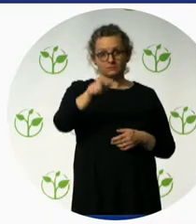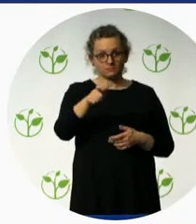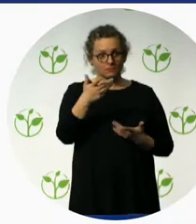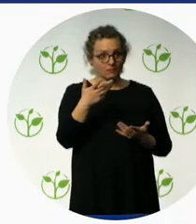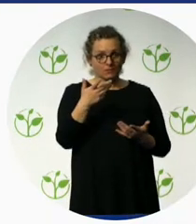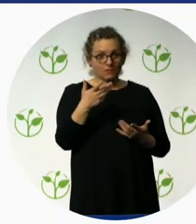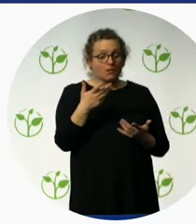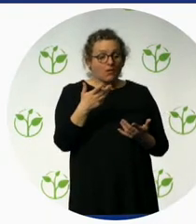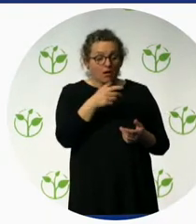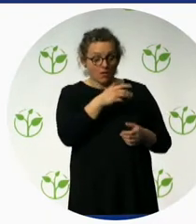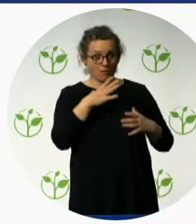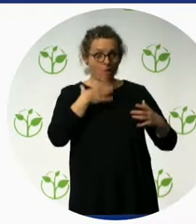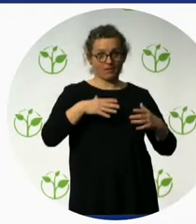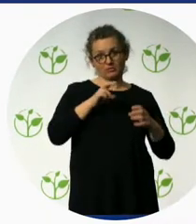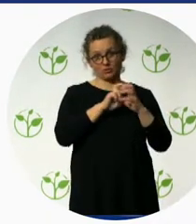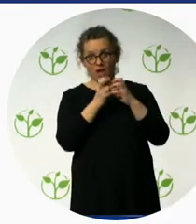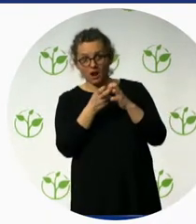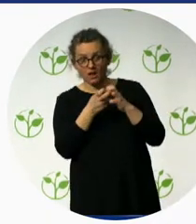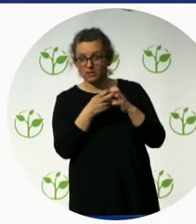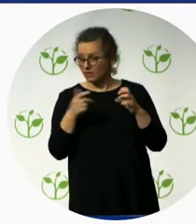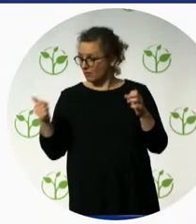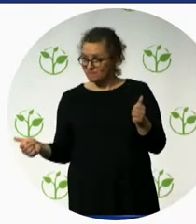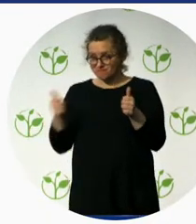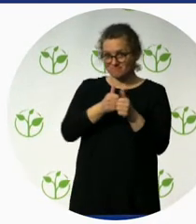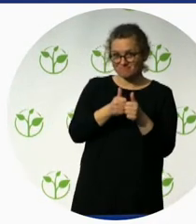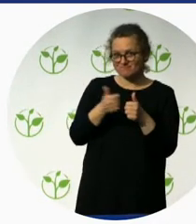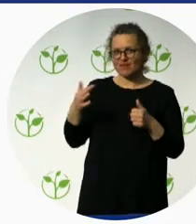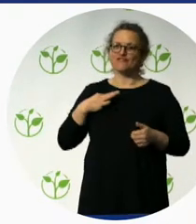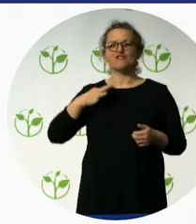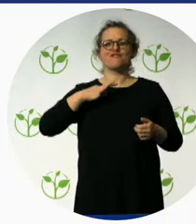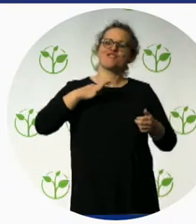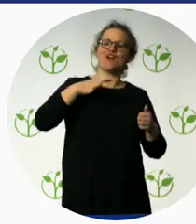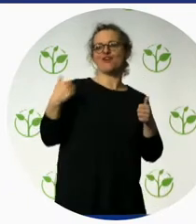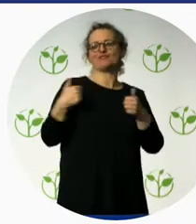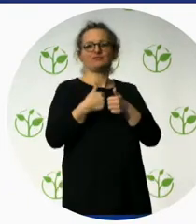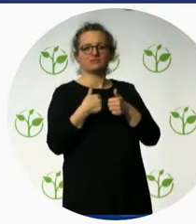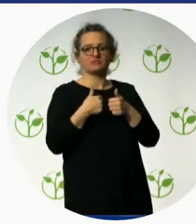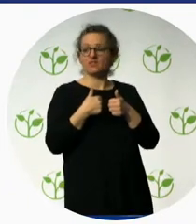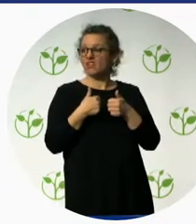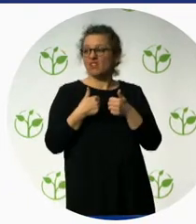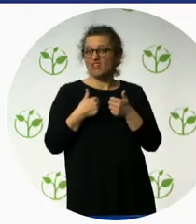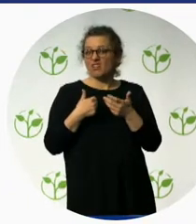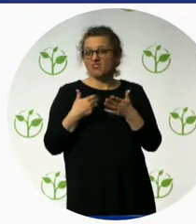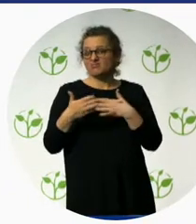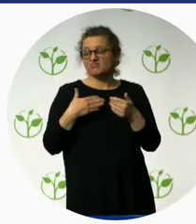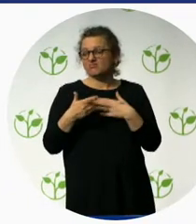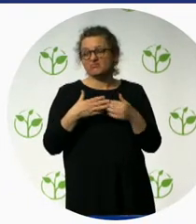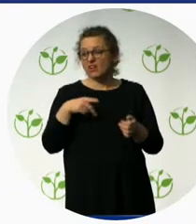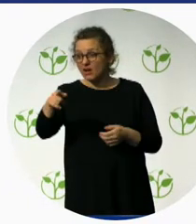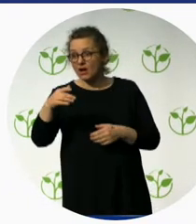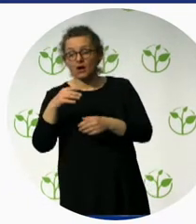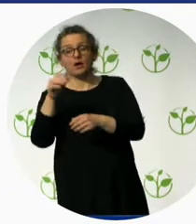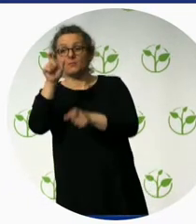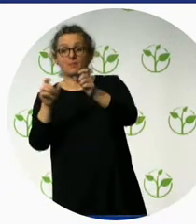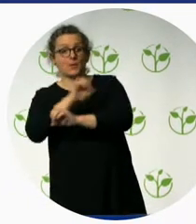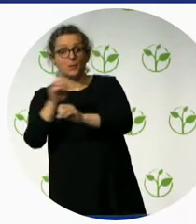as co-travellers. It does not matter if they have any disability or not. That's the whole idea of the